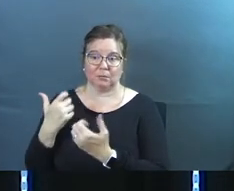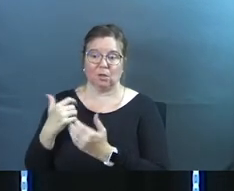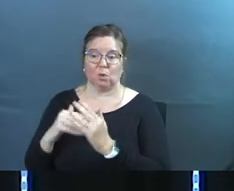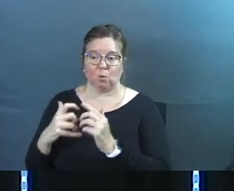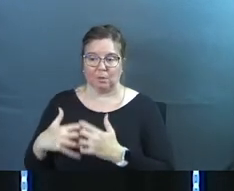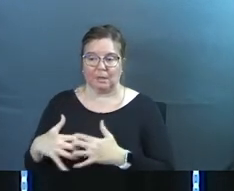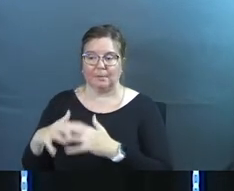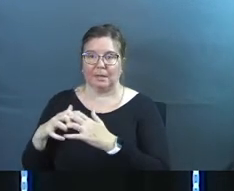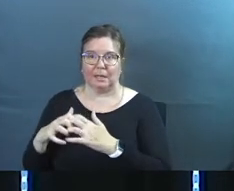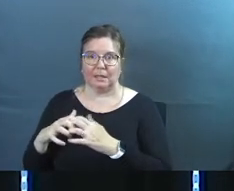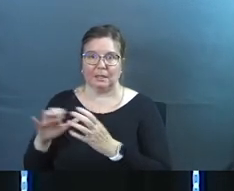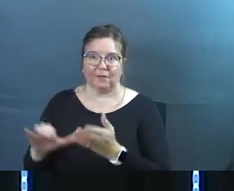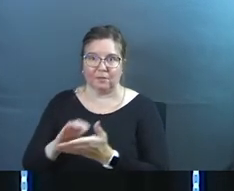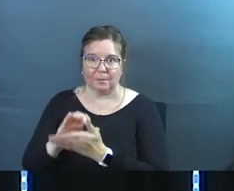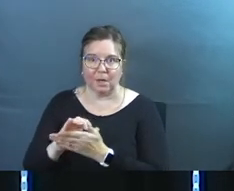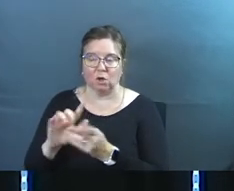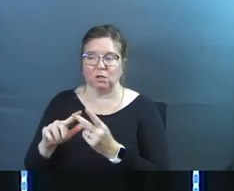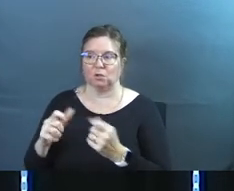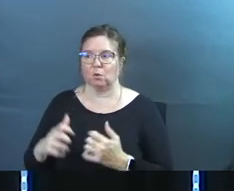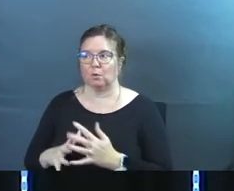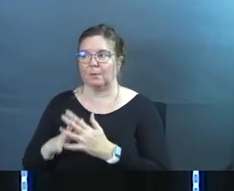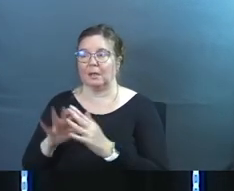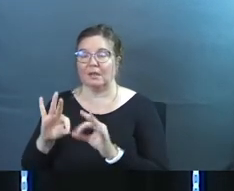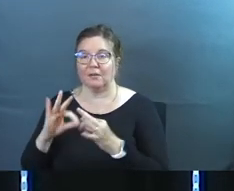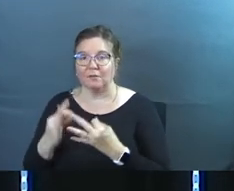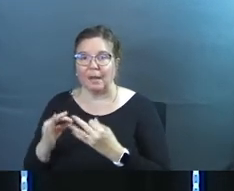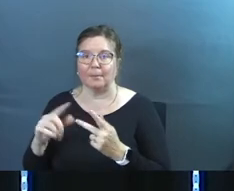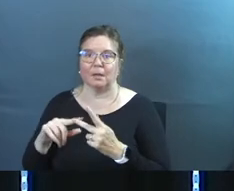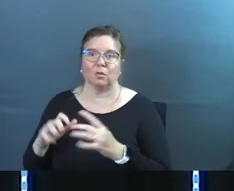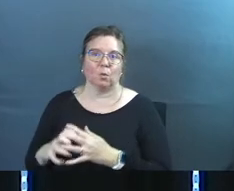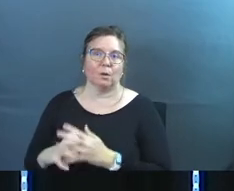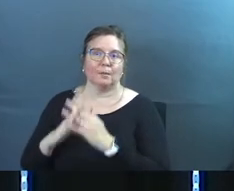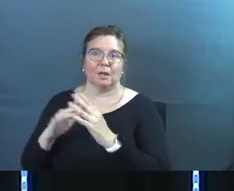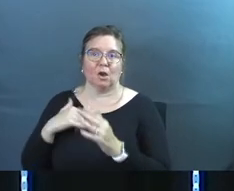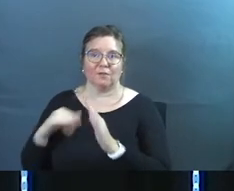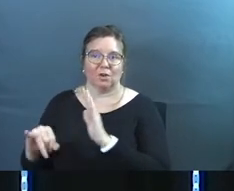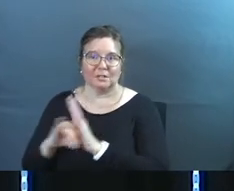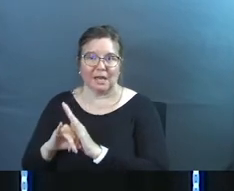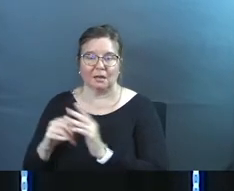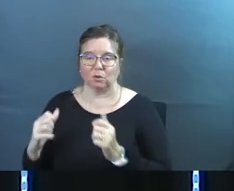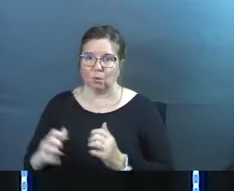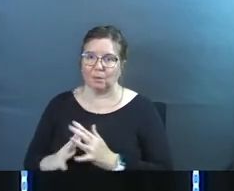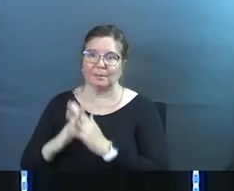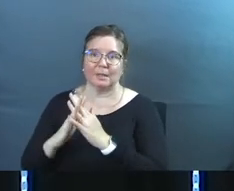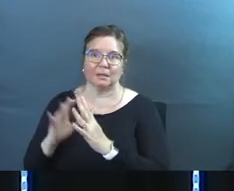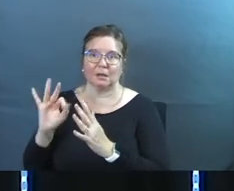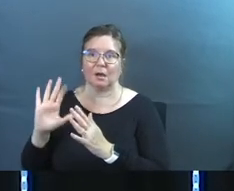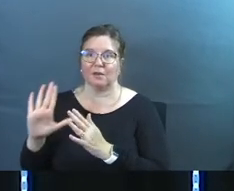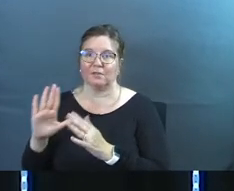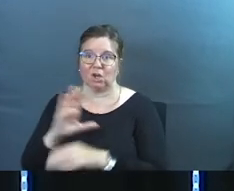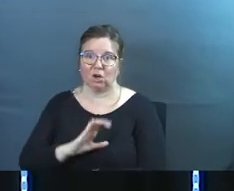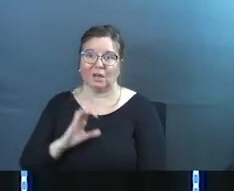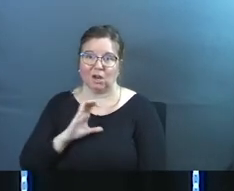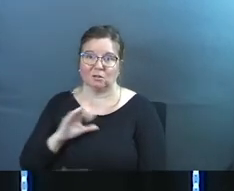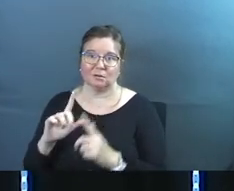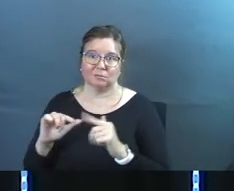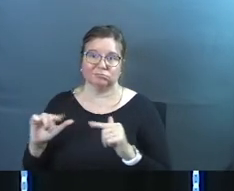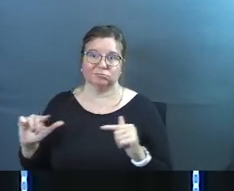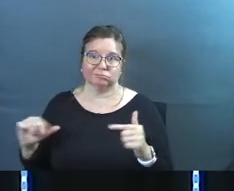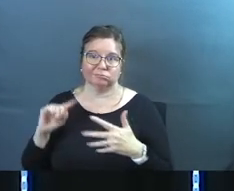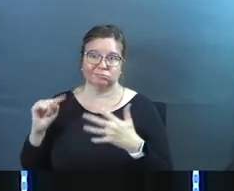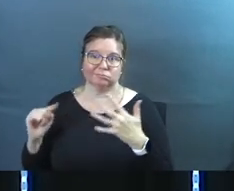rebuilding of the marriage the rebuilding of the family the rebuilding of their identity the rebuilding of their character